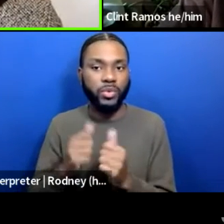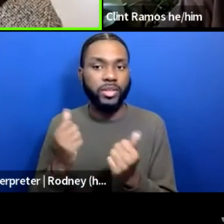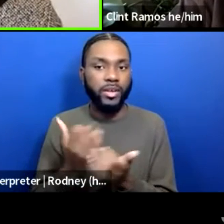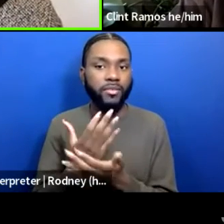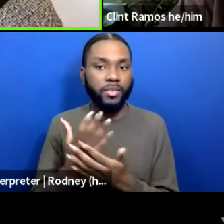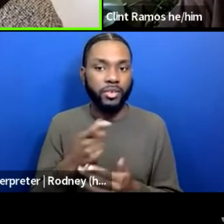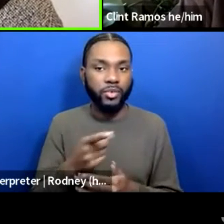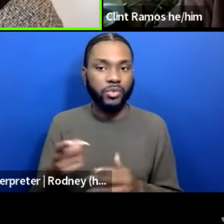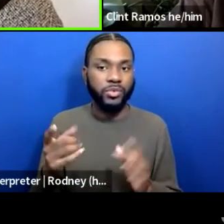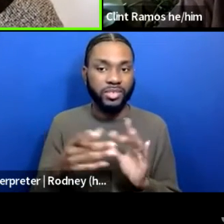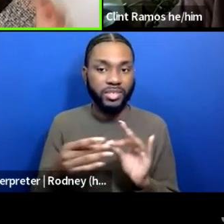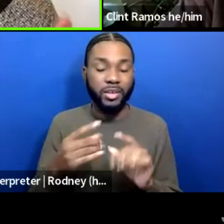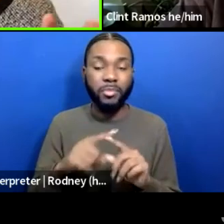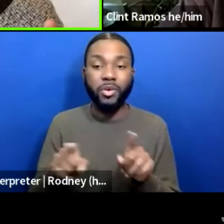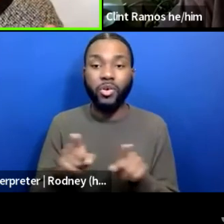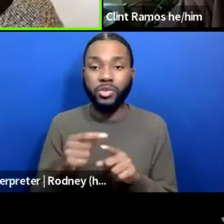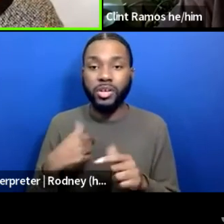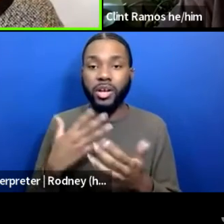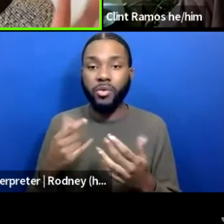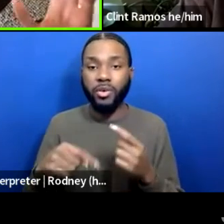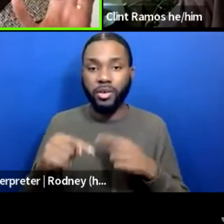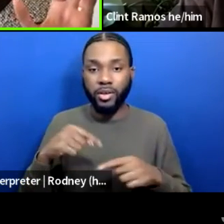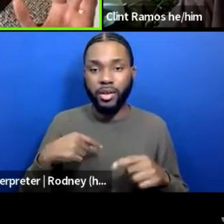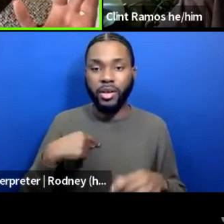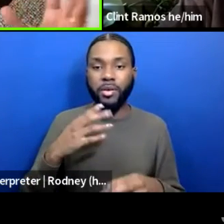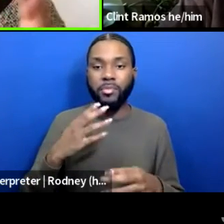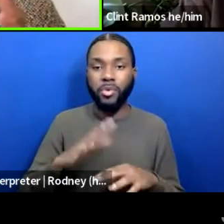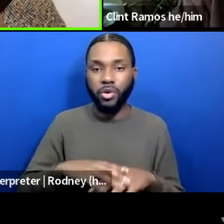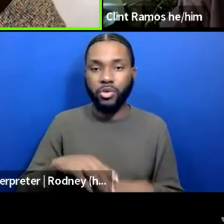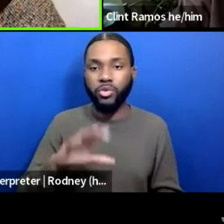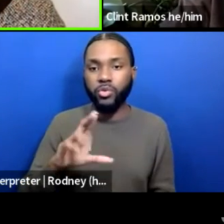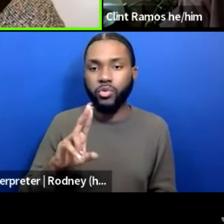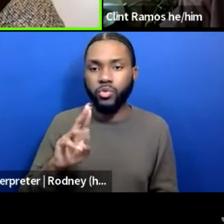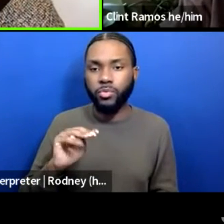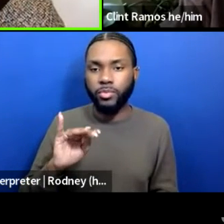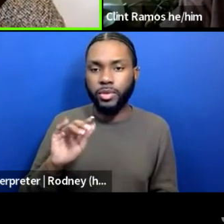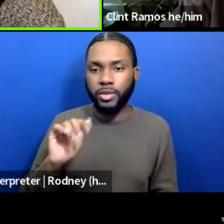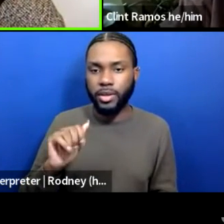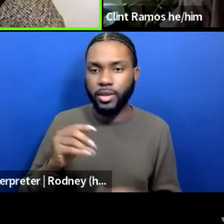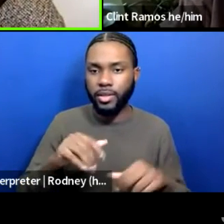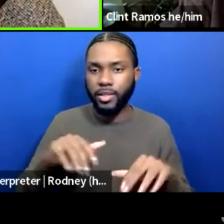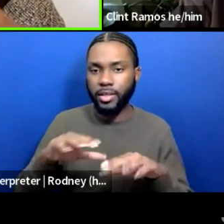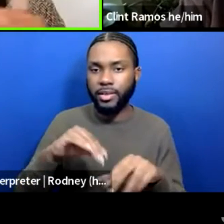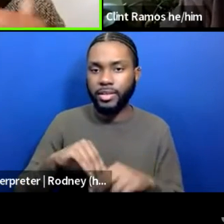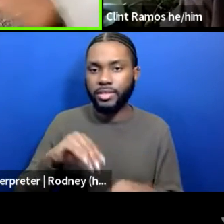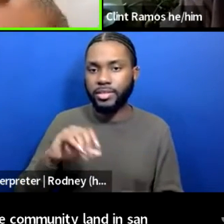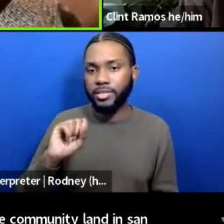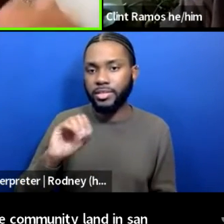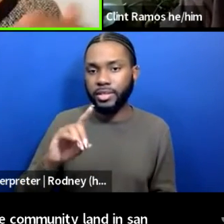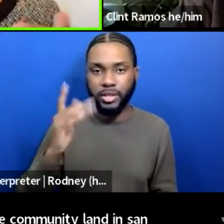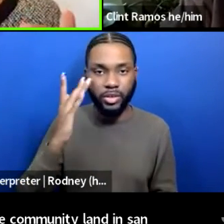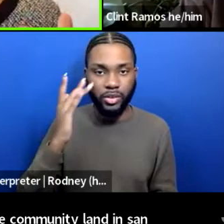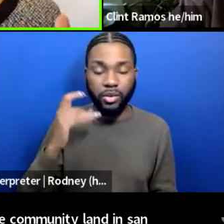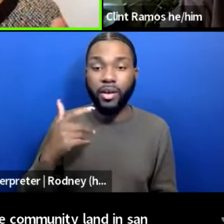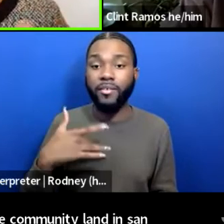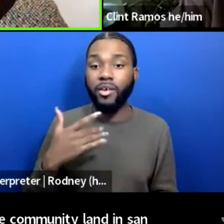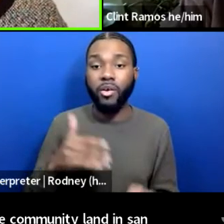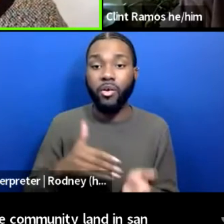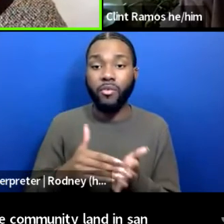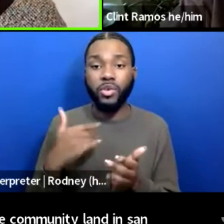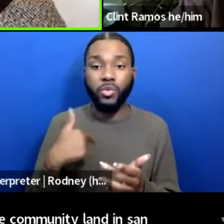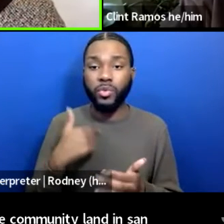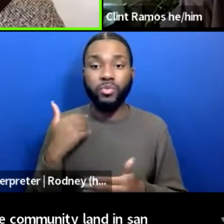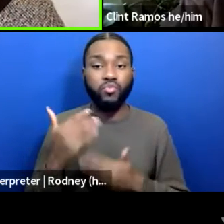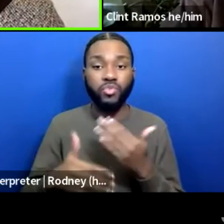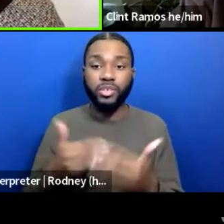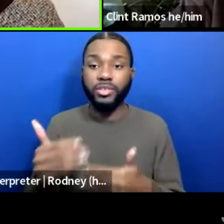myself back and acknowledge that I'm on the Kumeya land in, um, San Diego. Um, I feel like often we rush forward and we